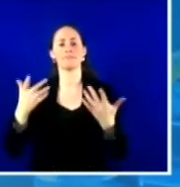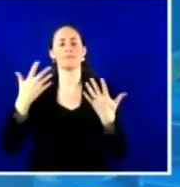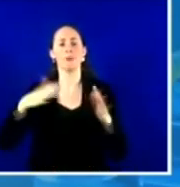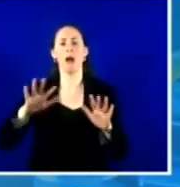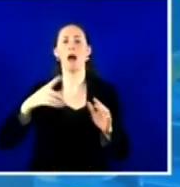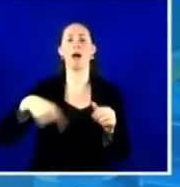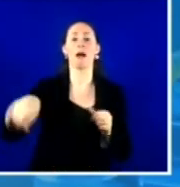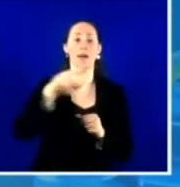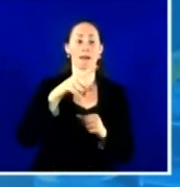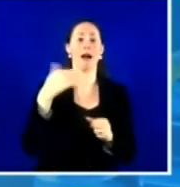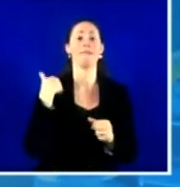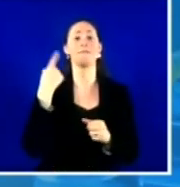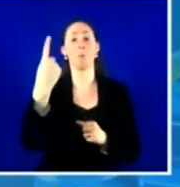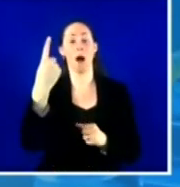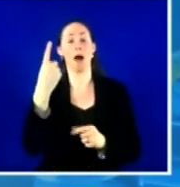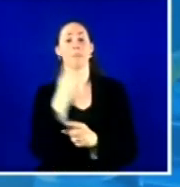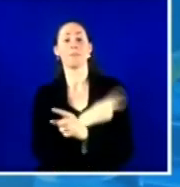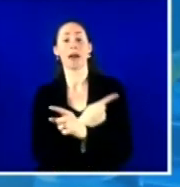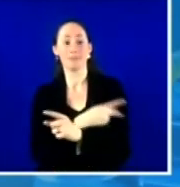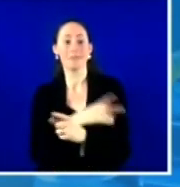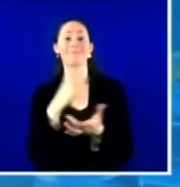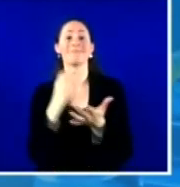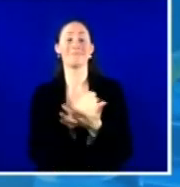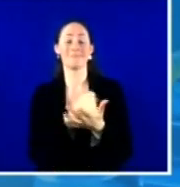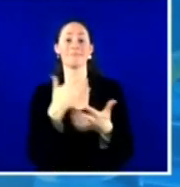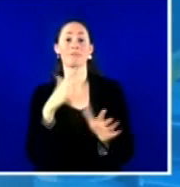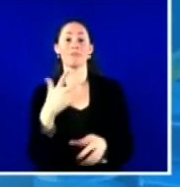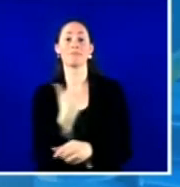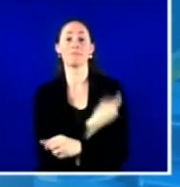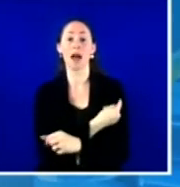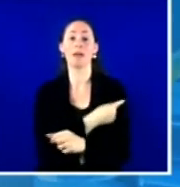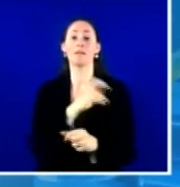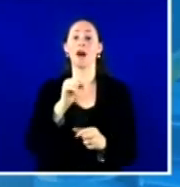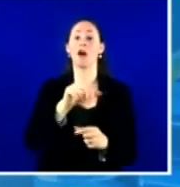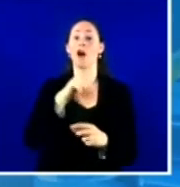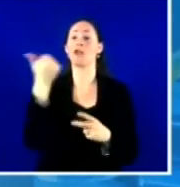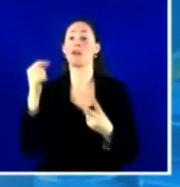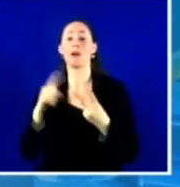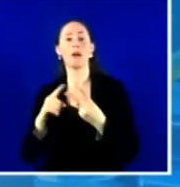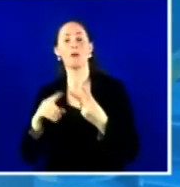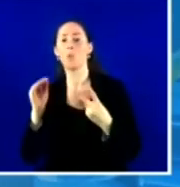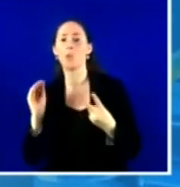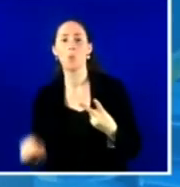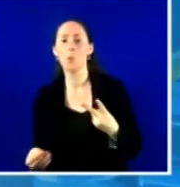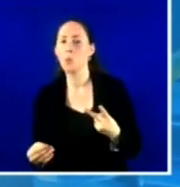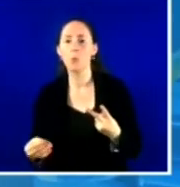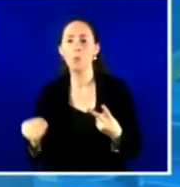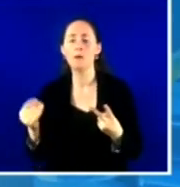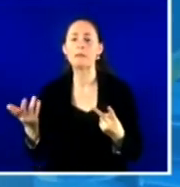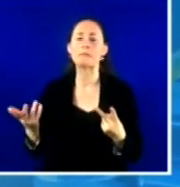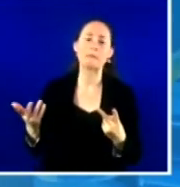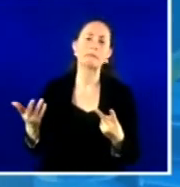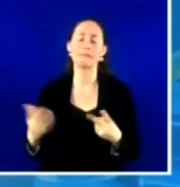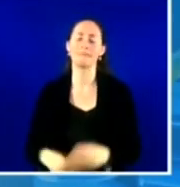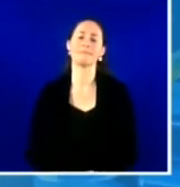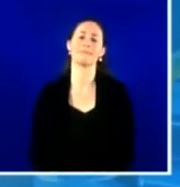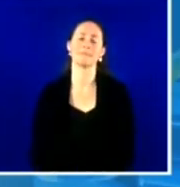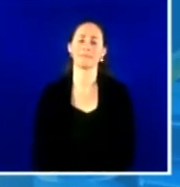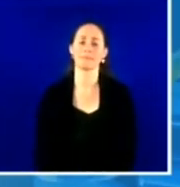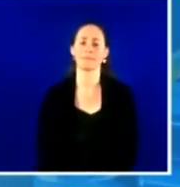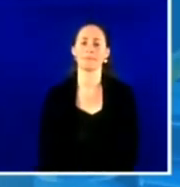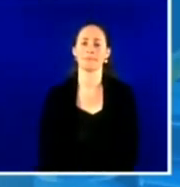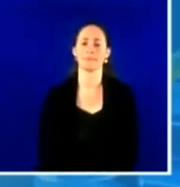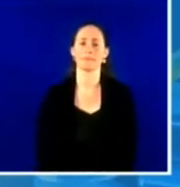to be able to get vaccinated. Last question to you, Dr. Vanderhoff, what advice do you have for other state or local health